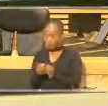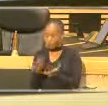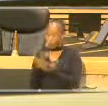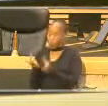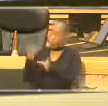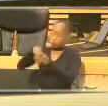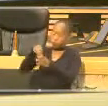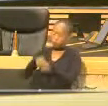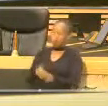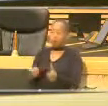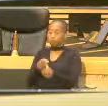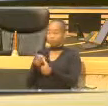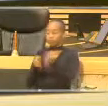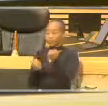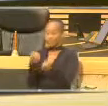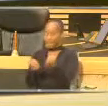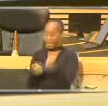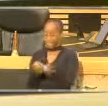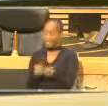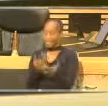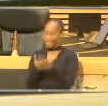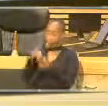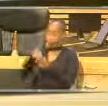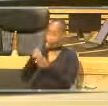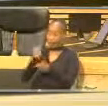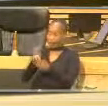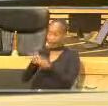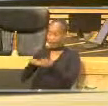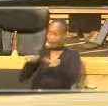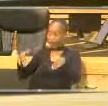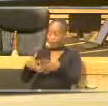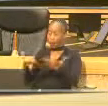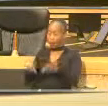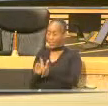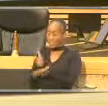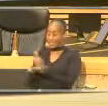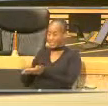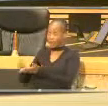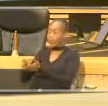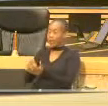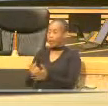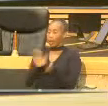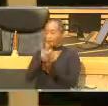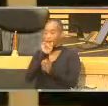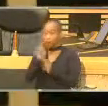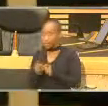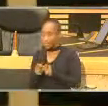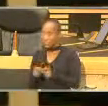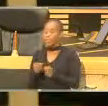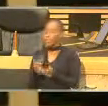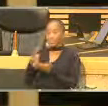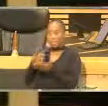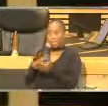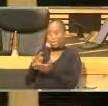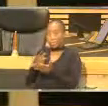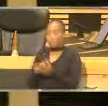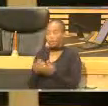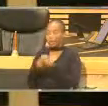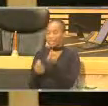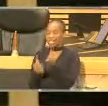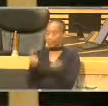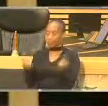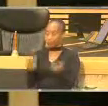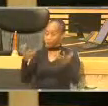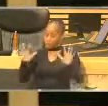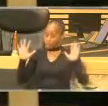automotive industry will input into that platform where they will sit. But it will not take away the fact that we'll discuss with them individually